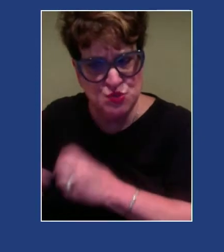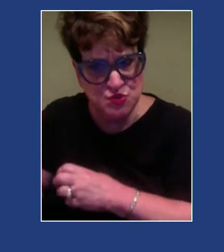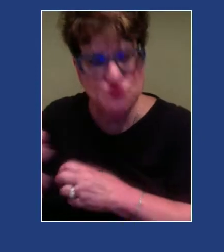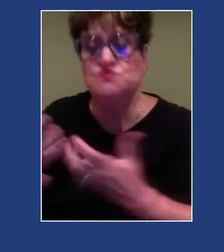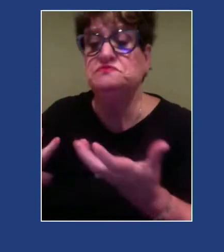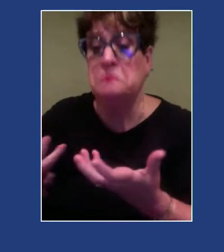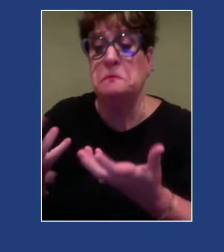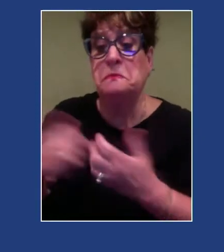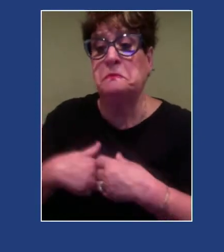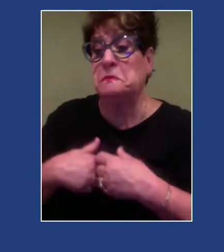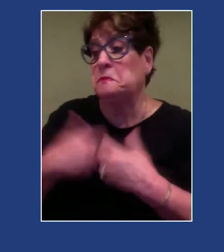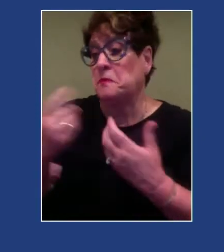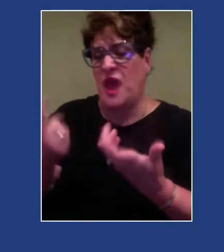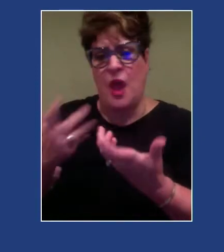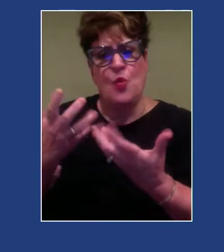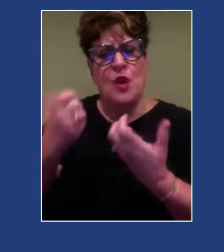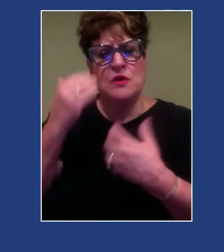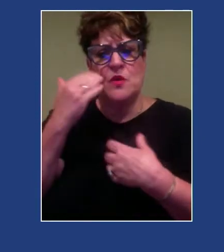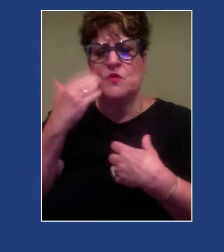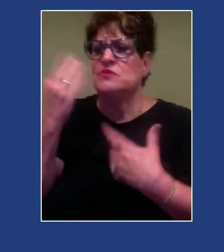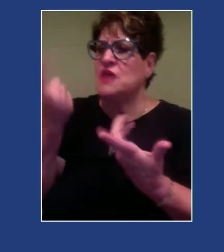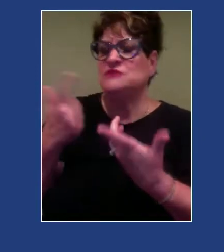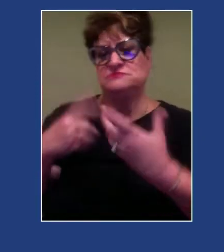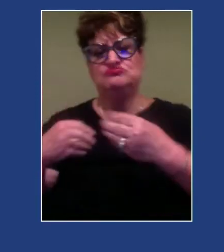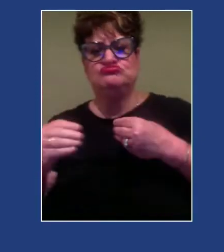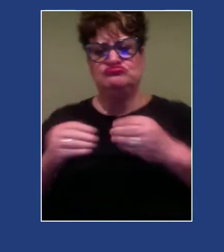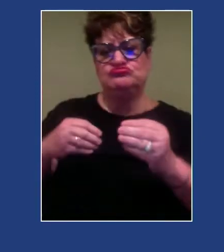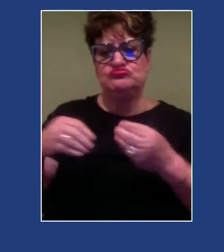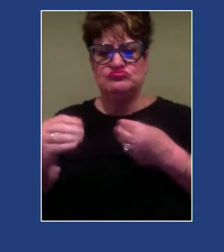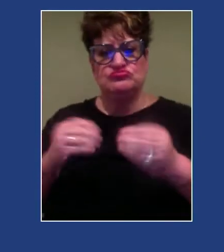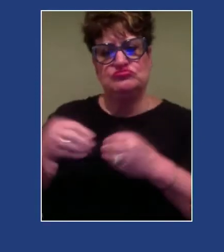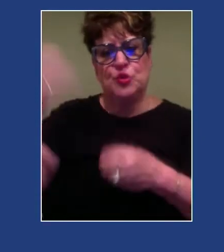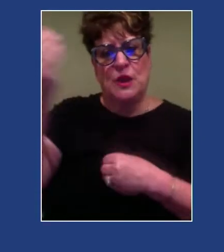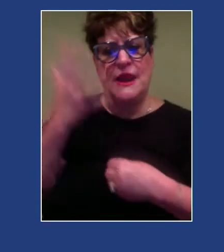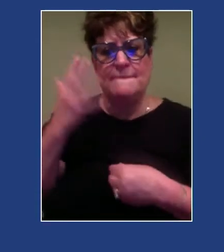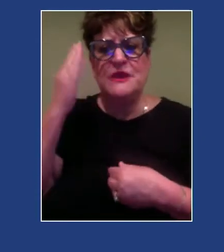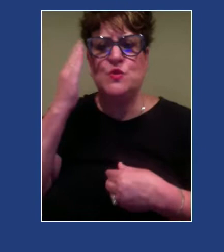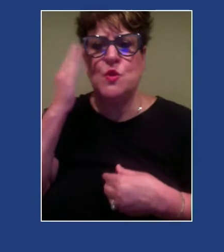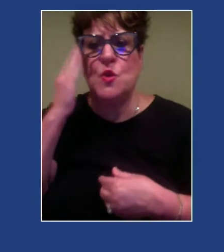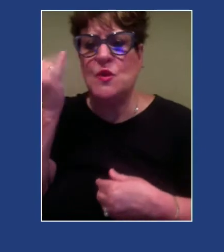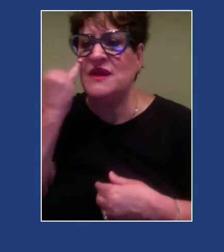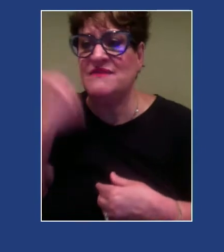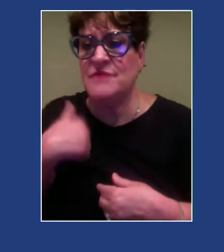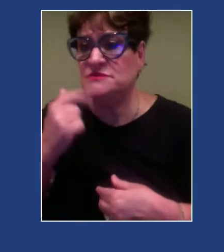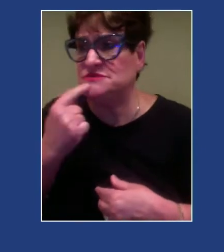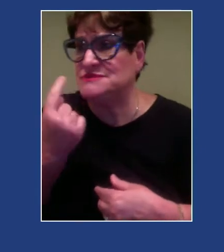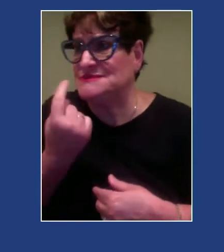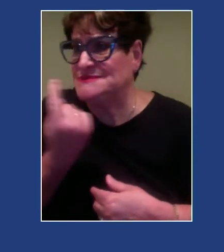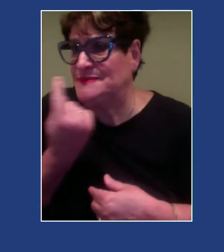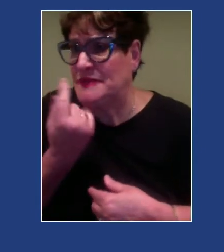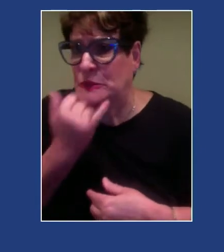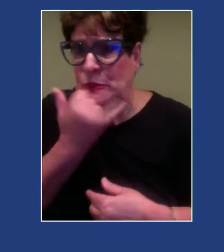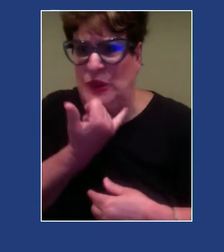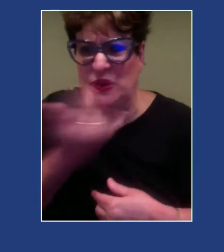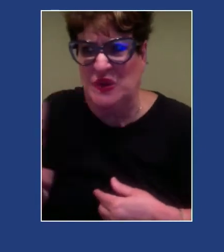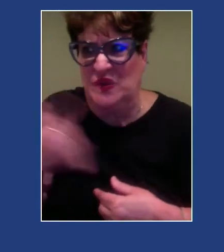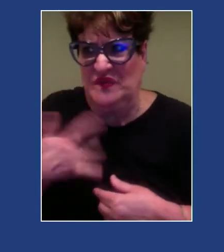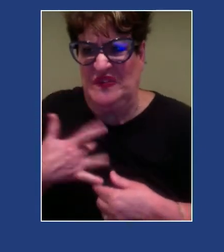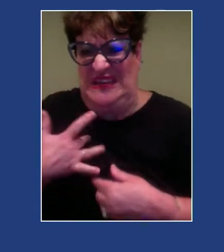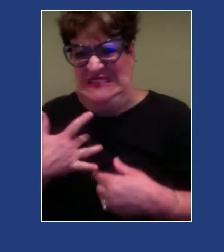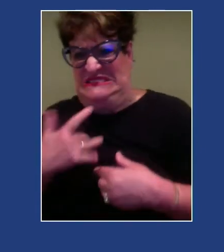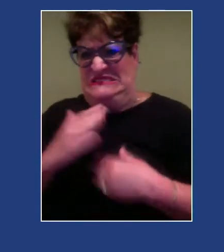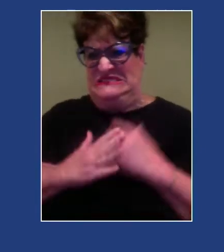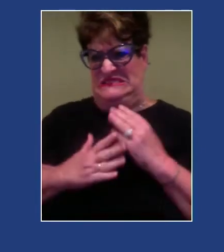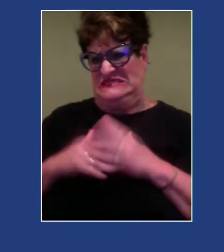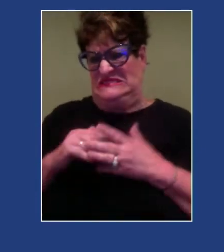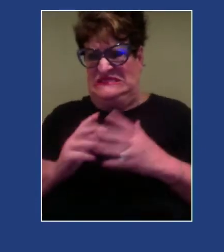that there's plenty of space. There's plenty of room for you to let me know if I have done or said something that just doesn't quite feel really good.